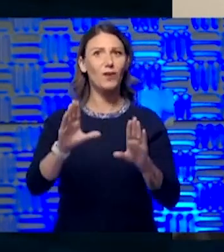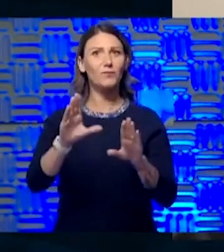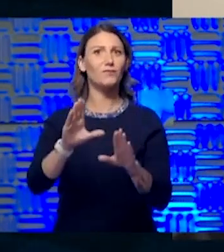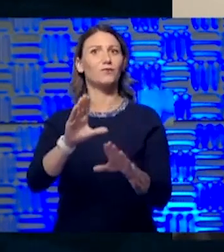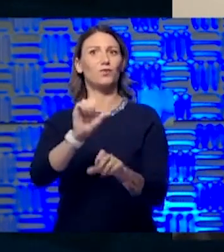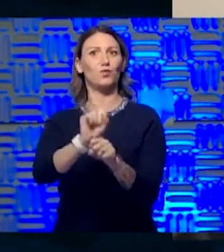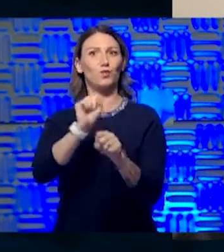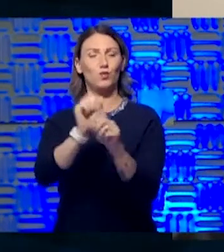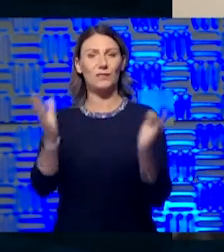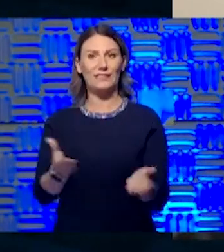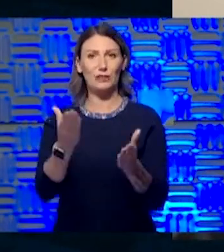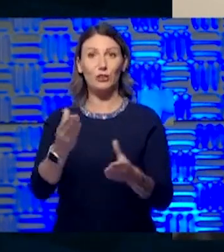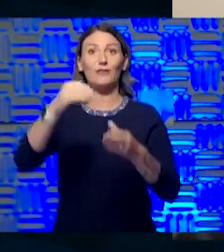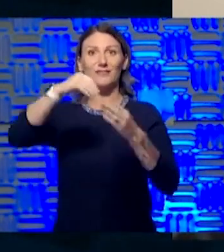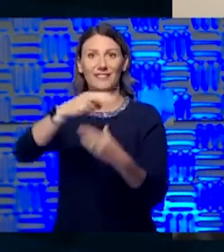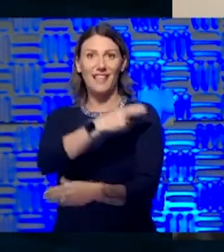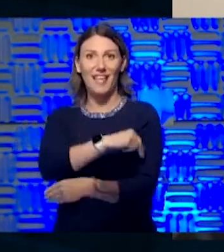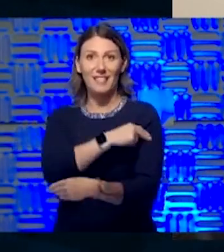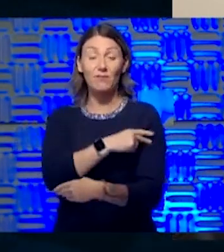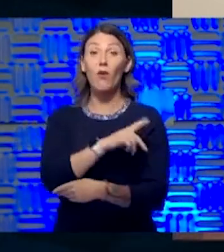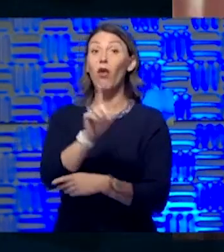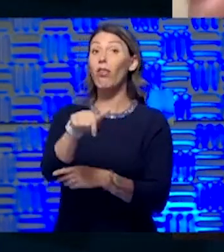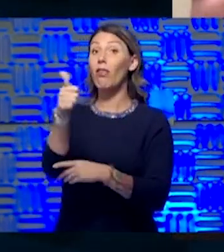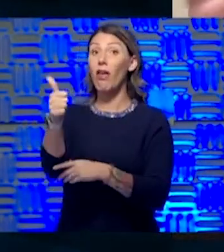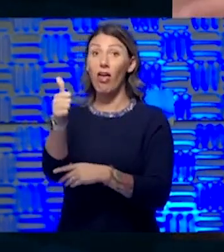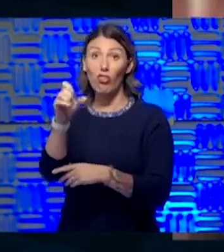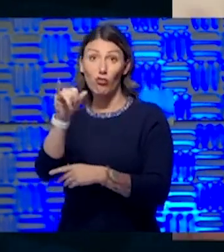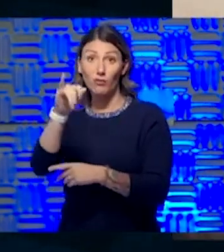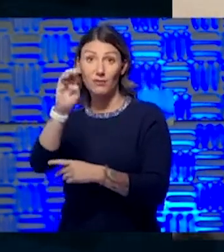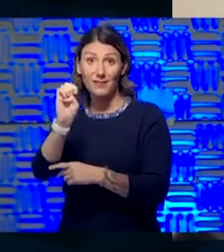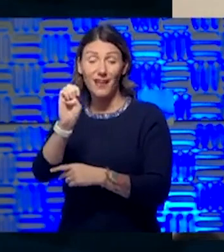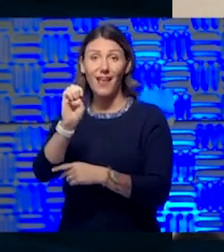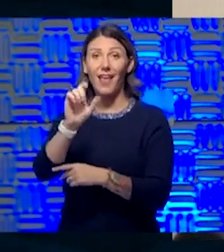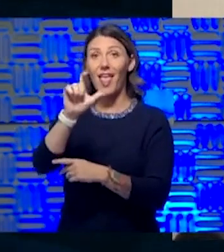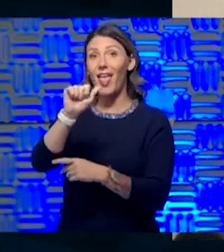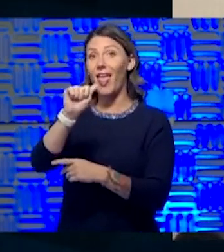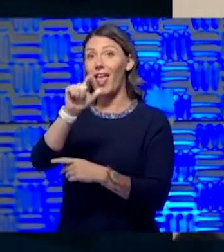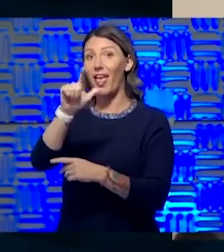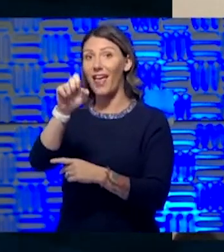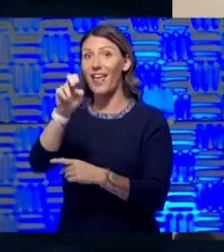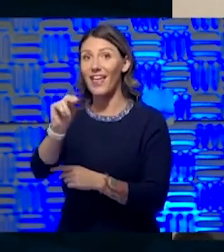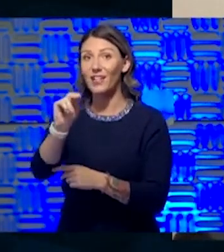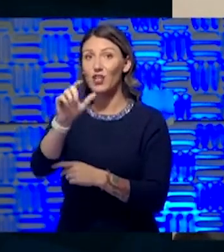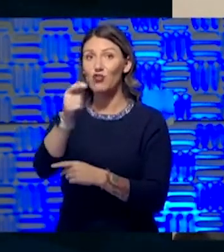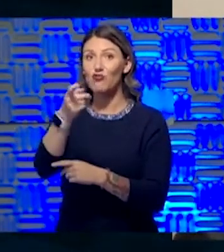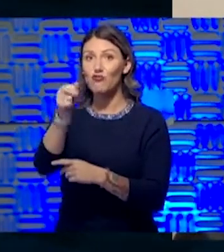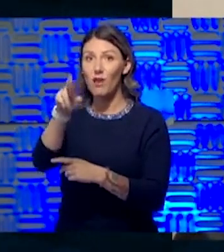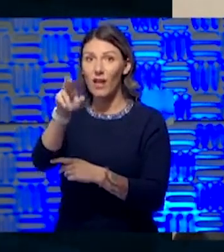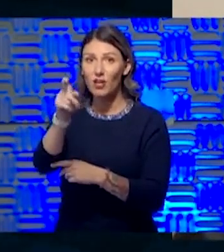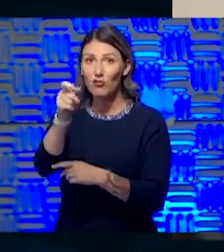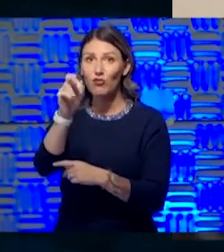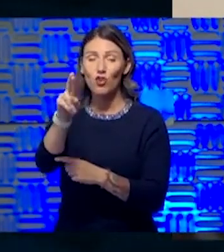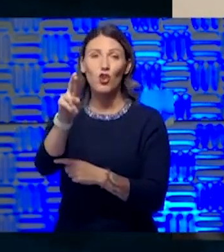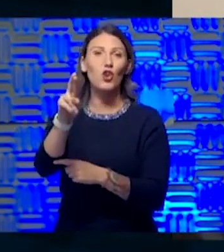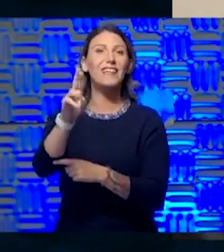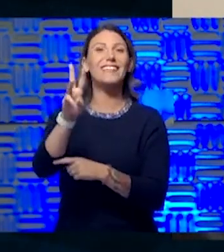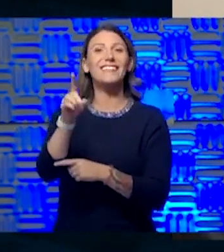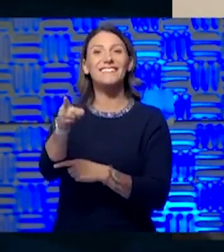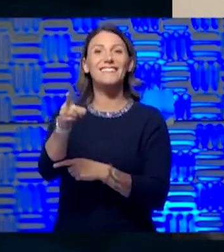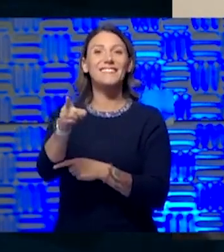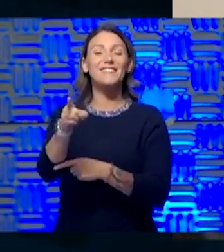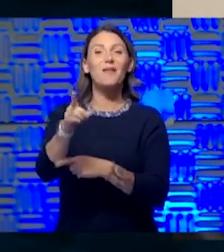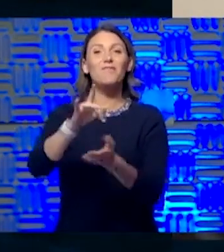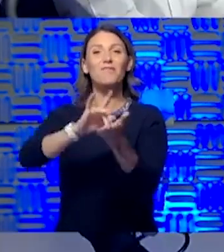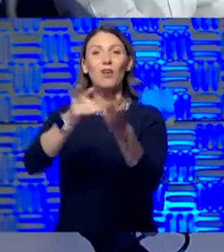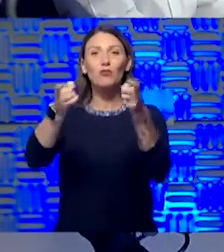on the other side is Alan Greiner. Alan is the Medical Director for Wyandotte County Health Department. And this morning